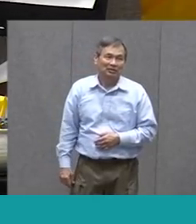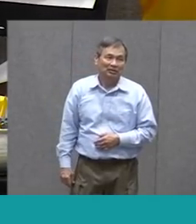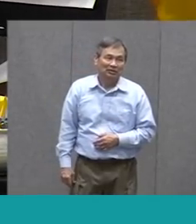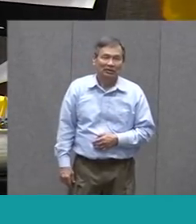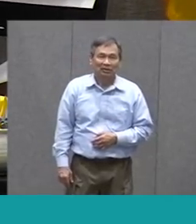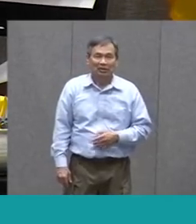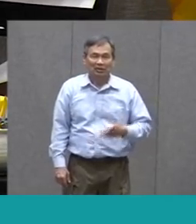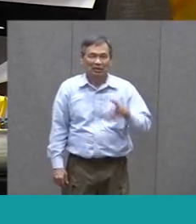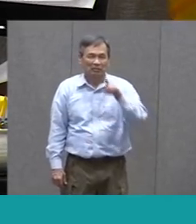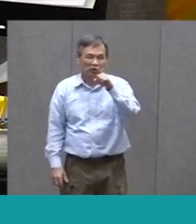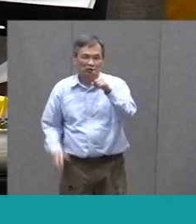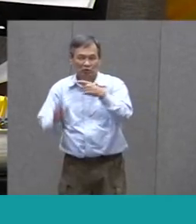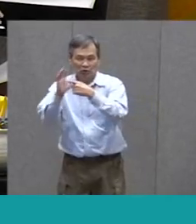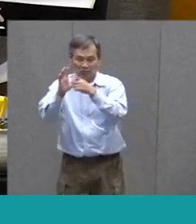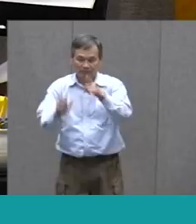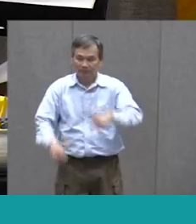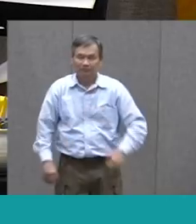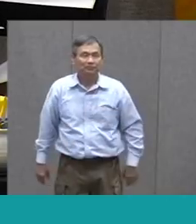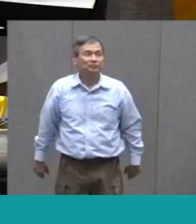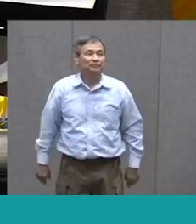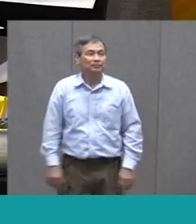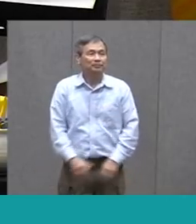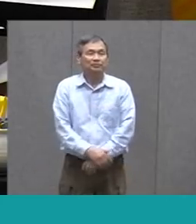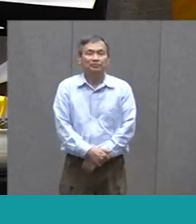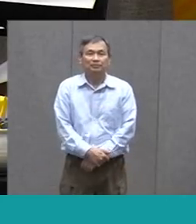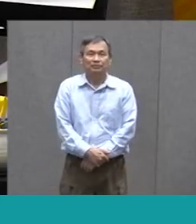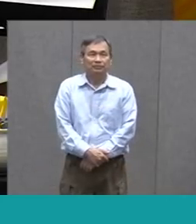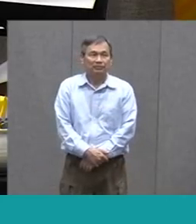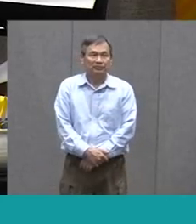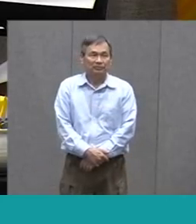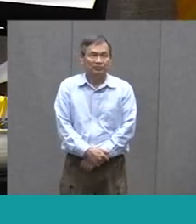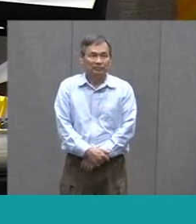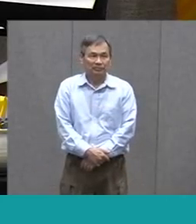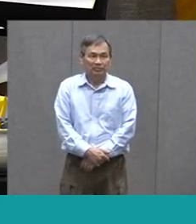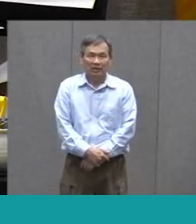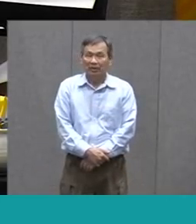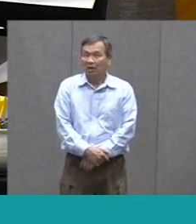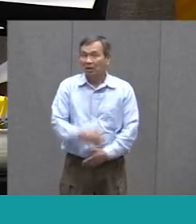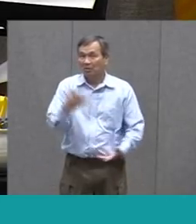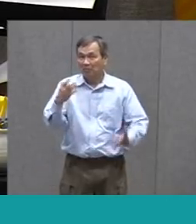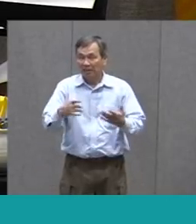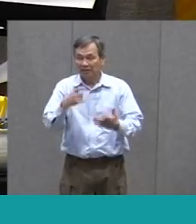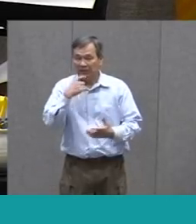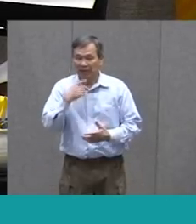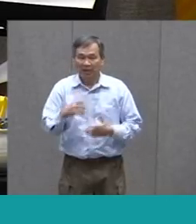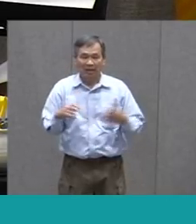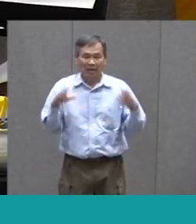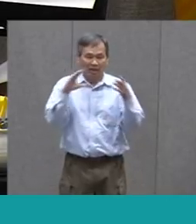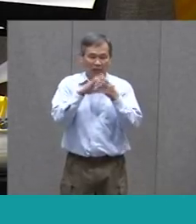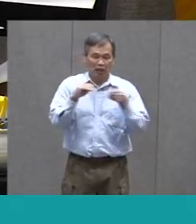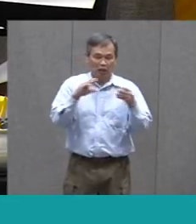Flip This Up Here Okay So I Might Say Narrator